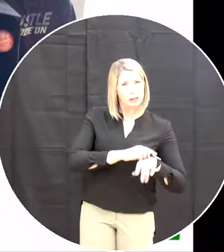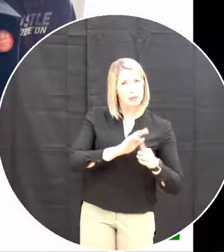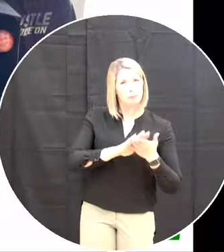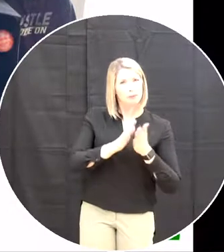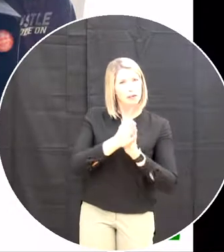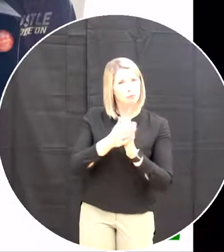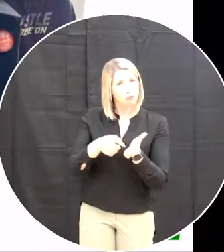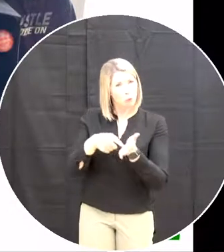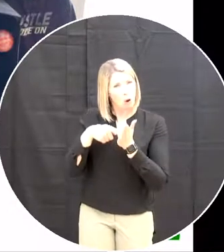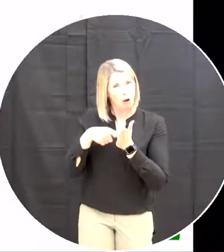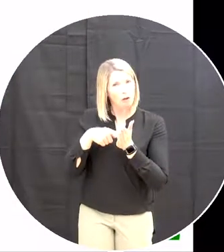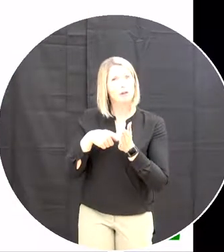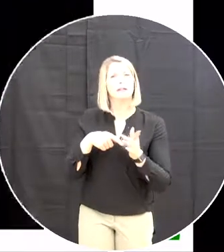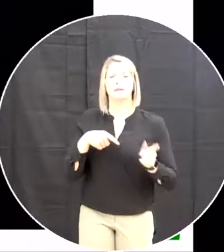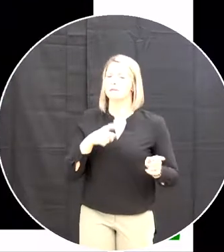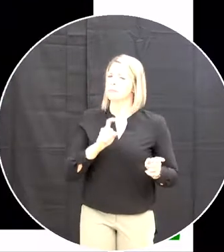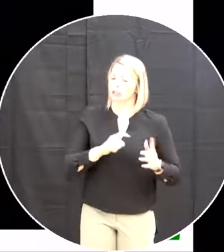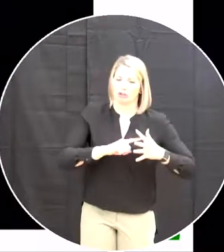learning